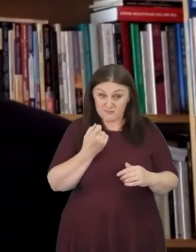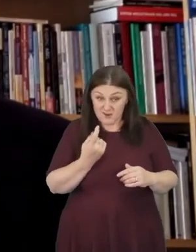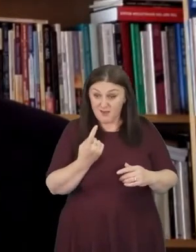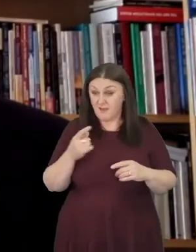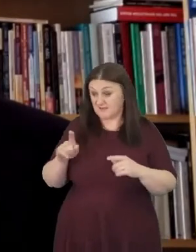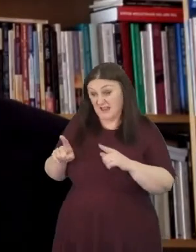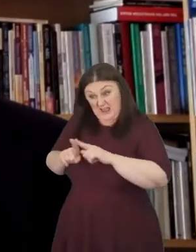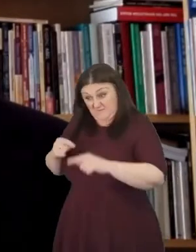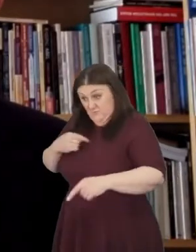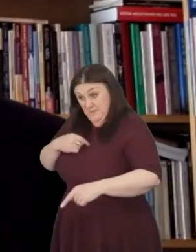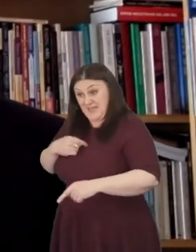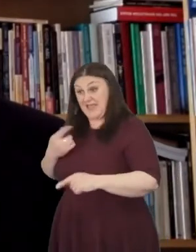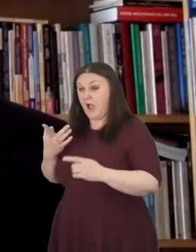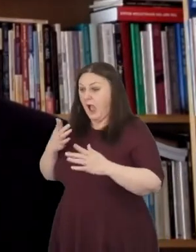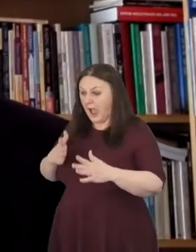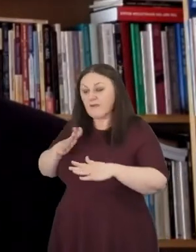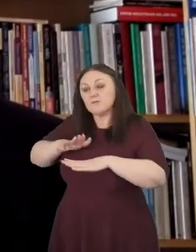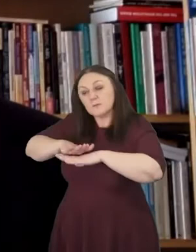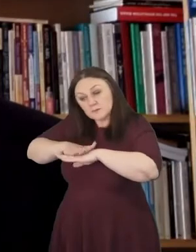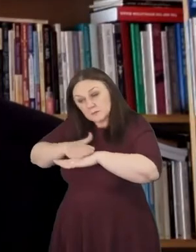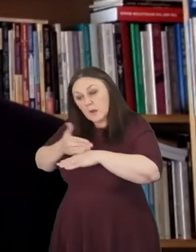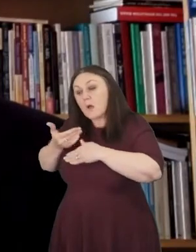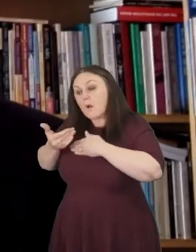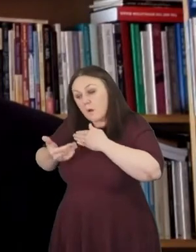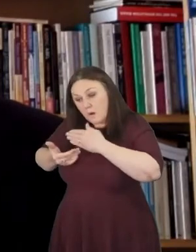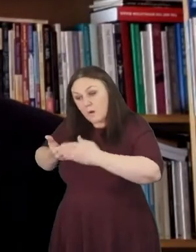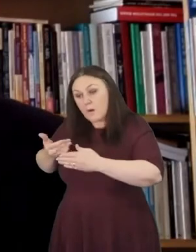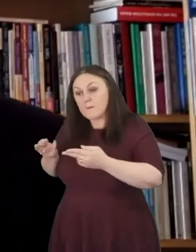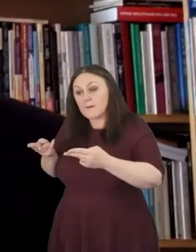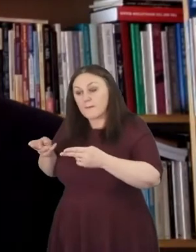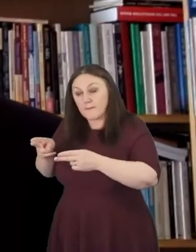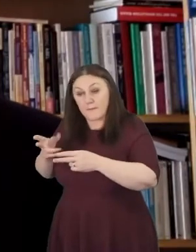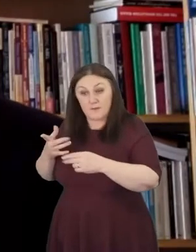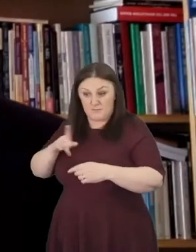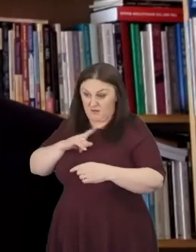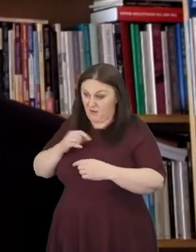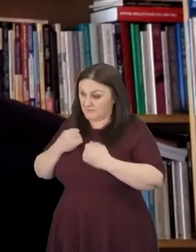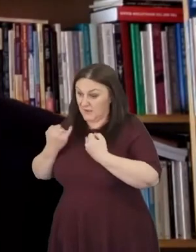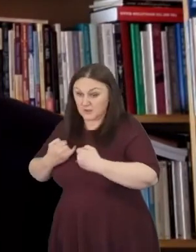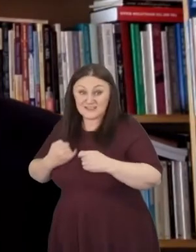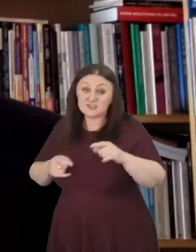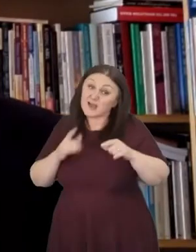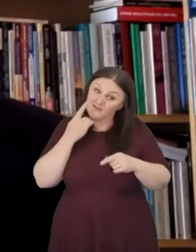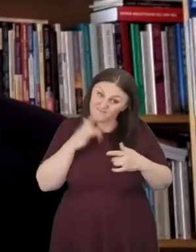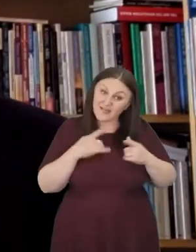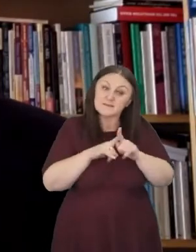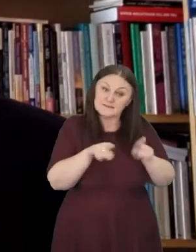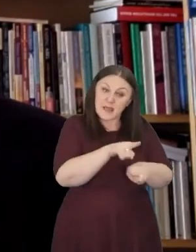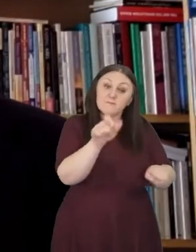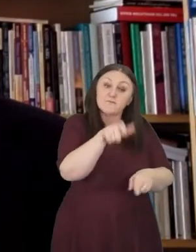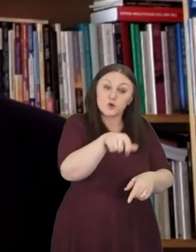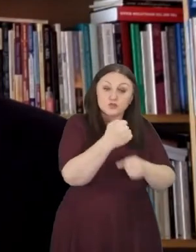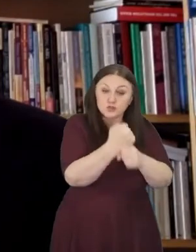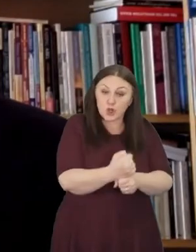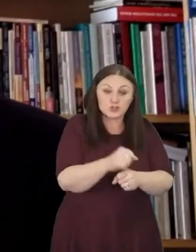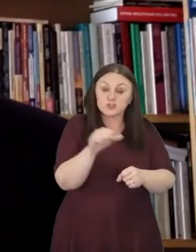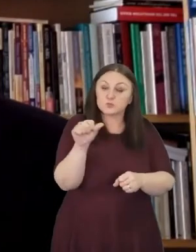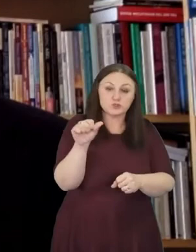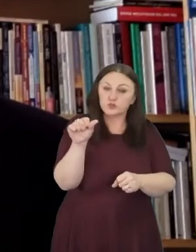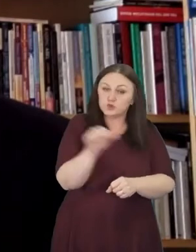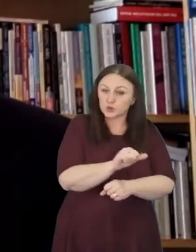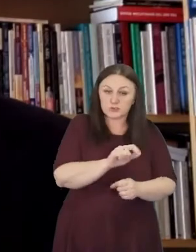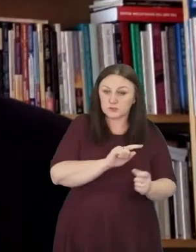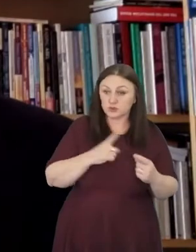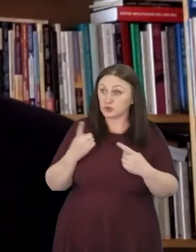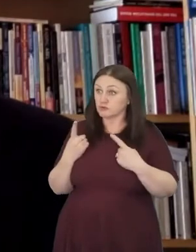need to take things easily and not rush back into just doing what we've previously done before.